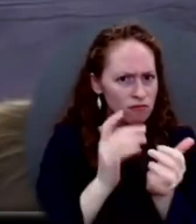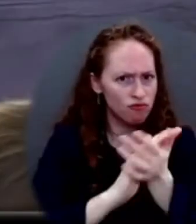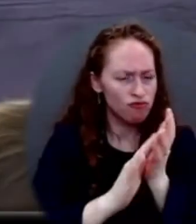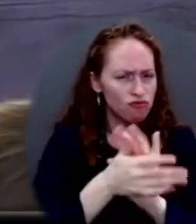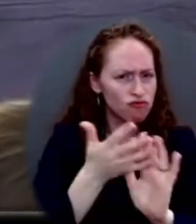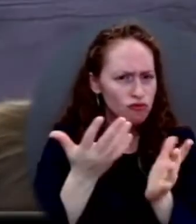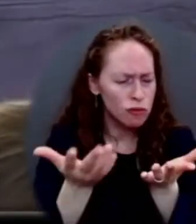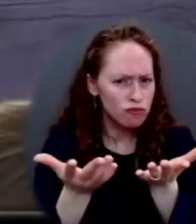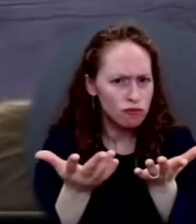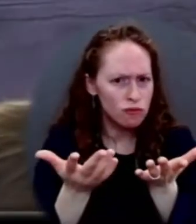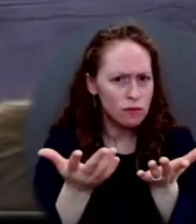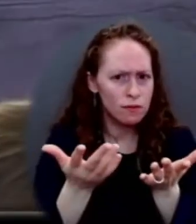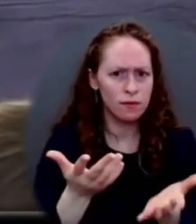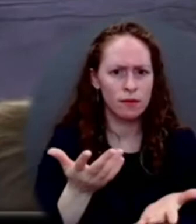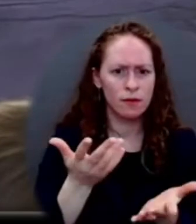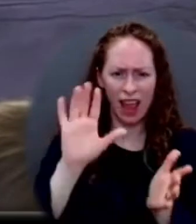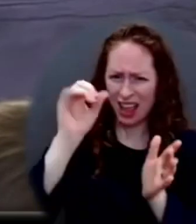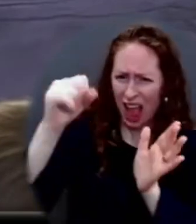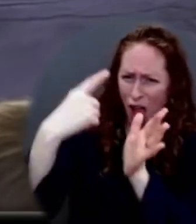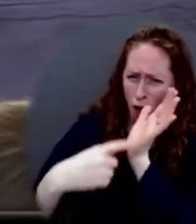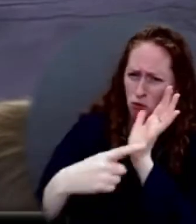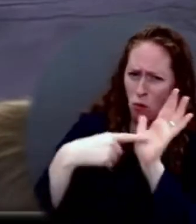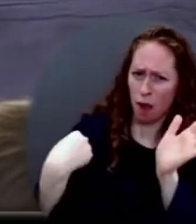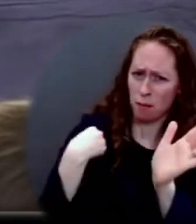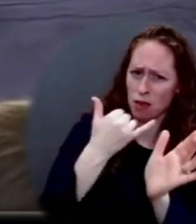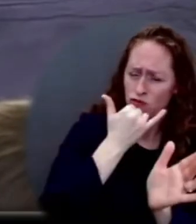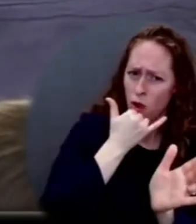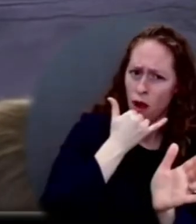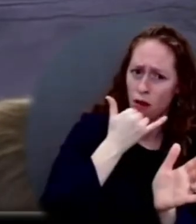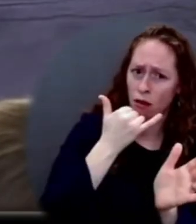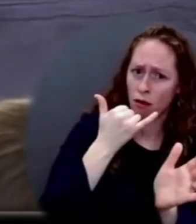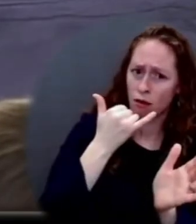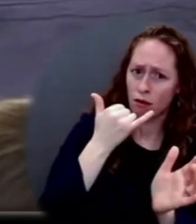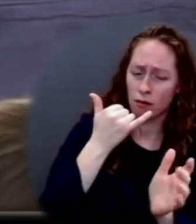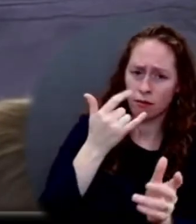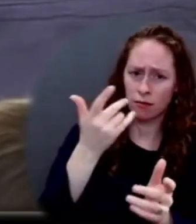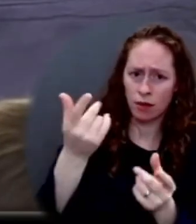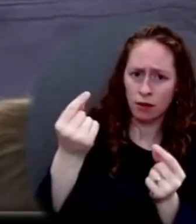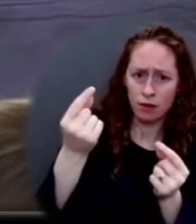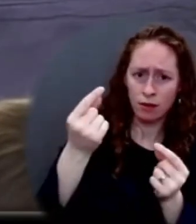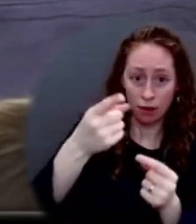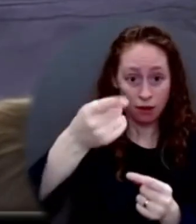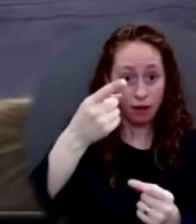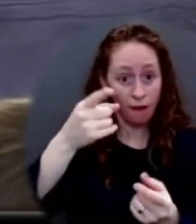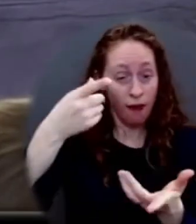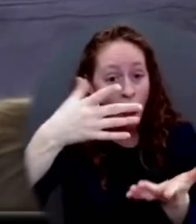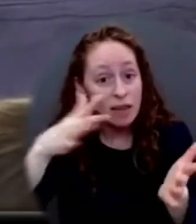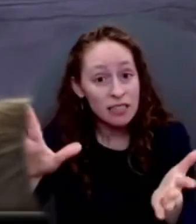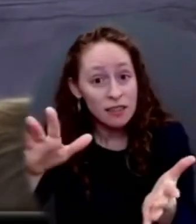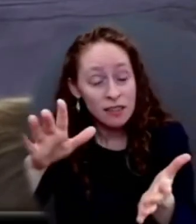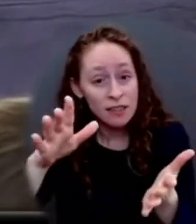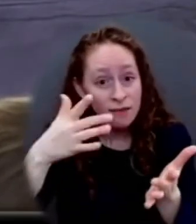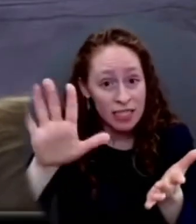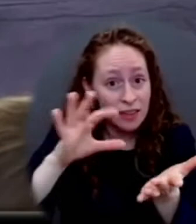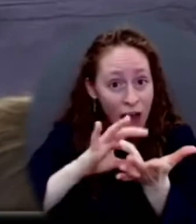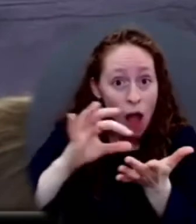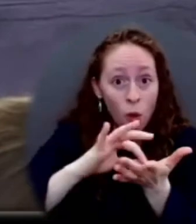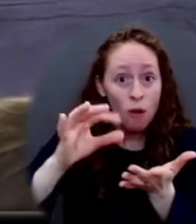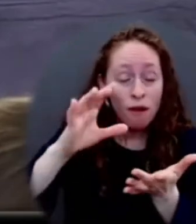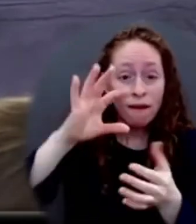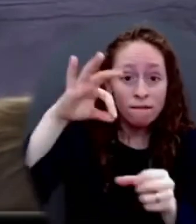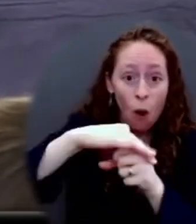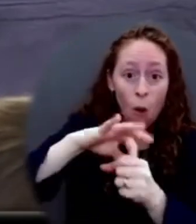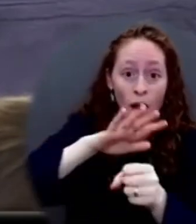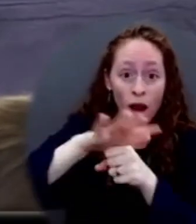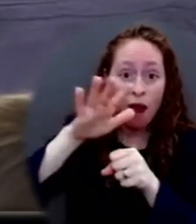that's wrong. But why not, if he's kind of the major stumbling block to getting legislation passed, why not go with